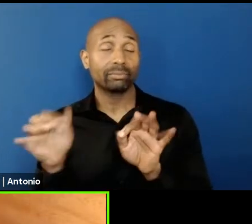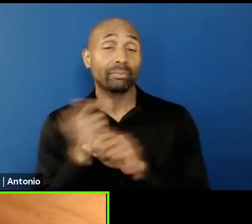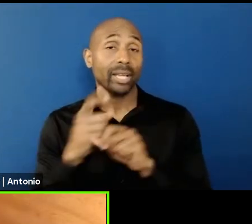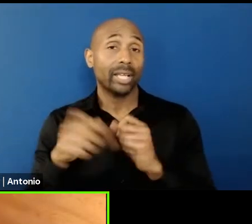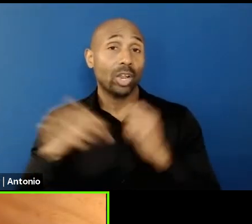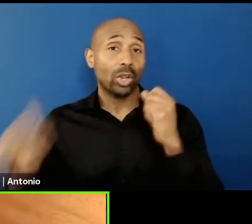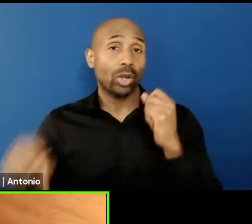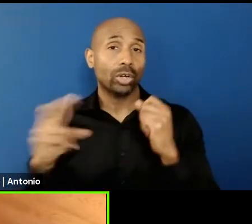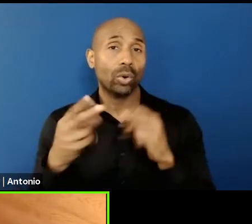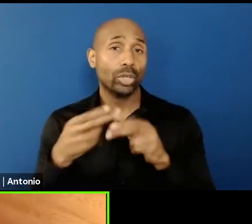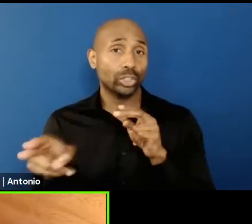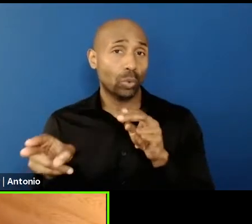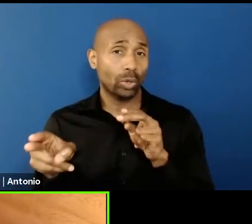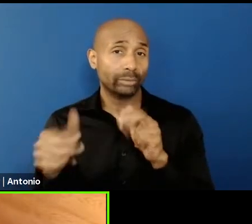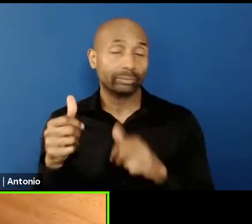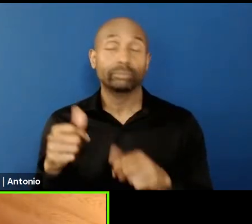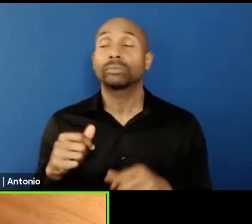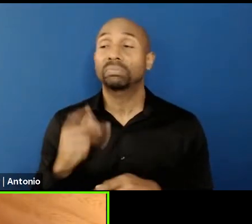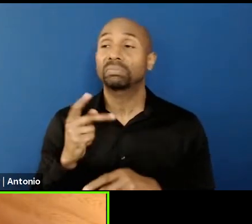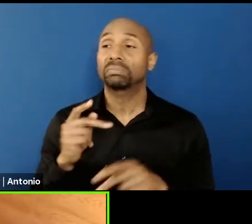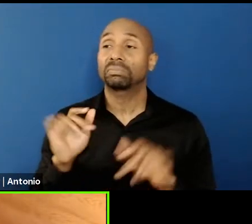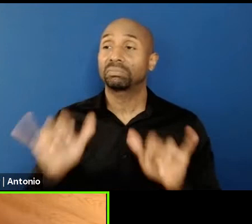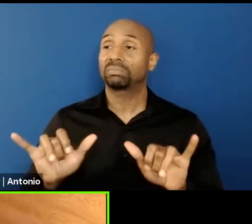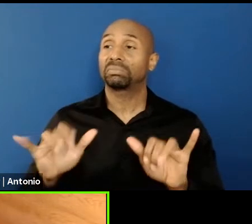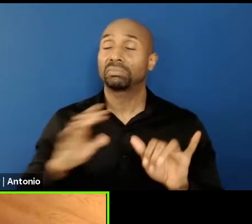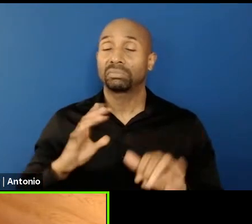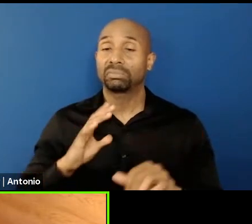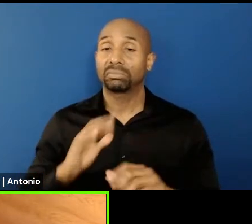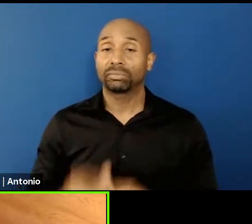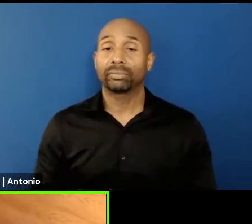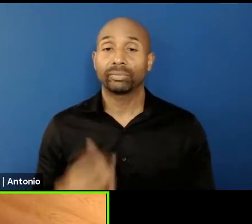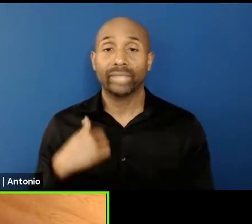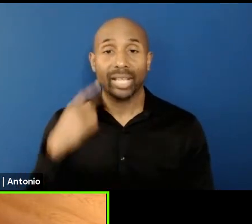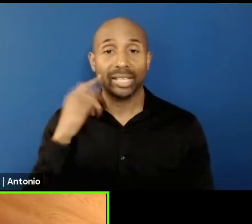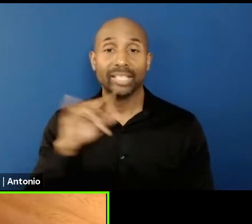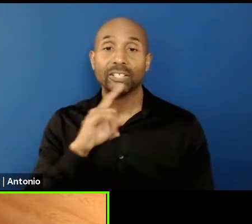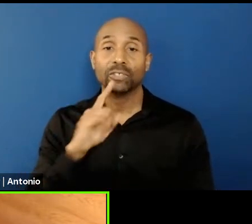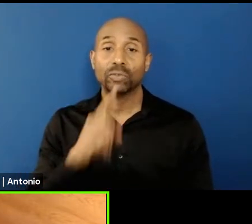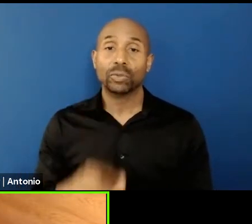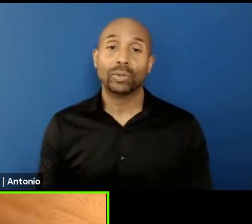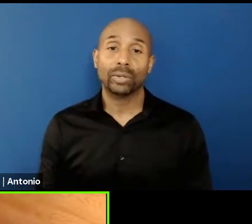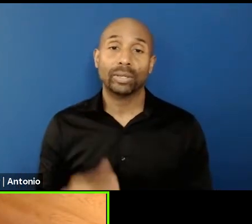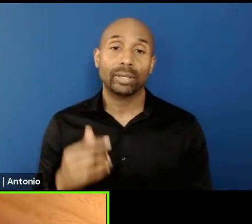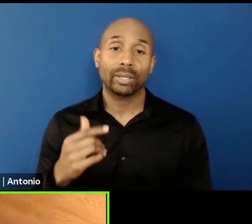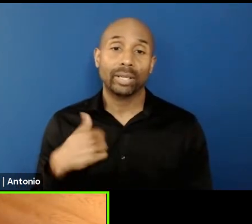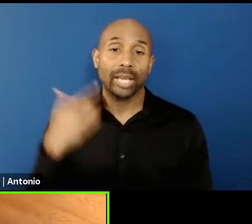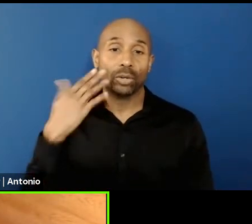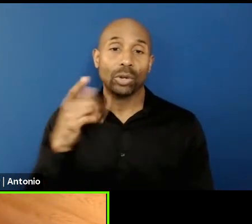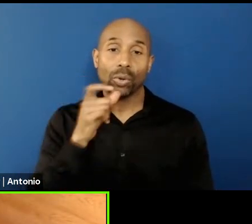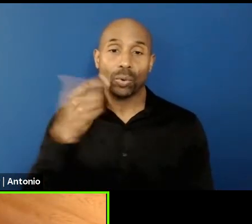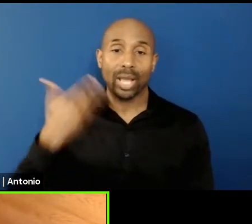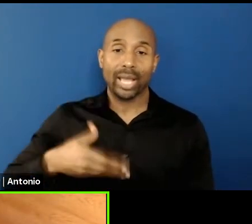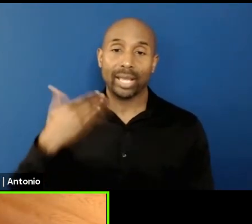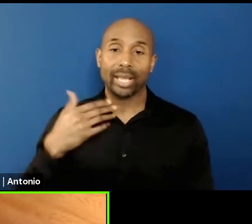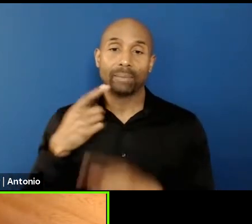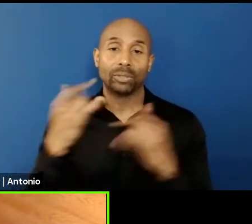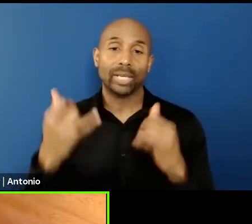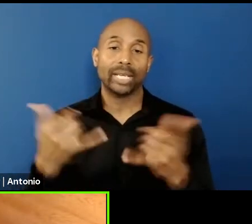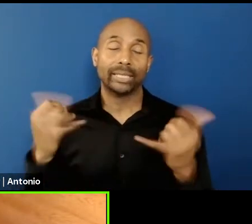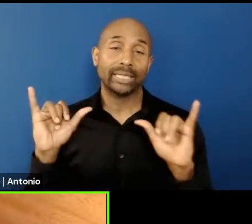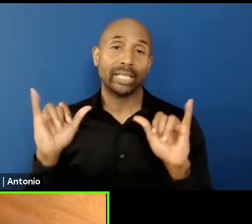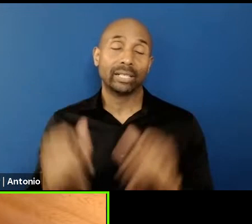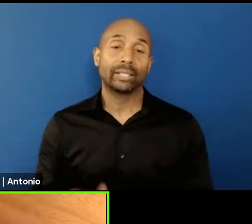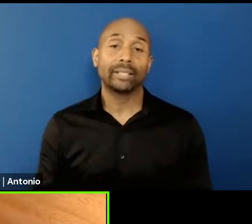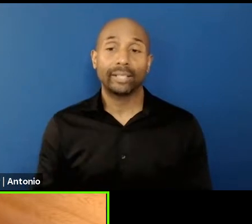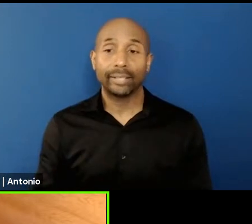No, not at all. I think it's true. I still like, I don't know who I am today. I